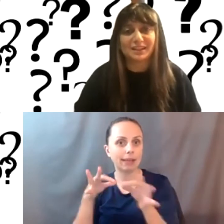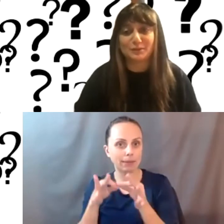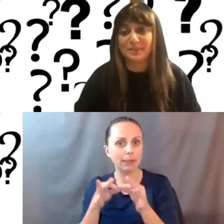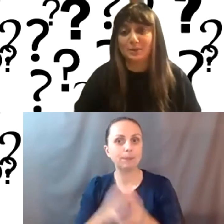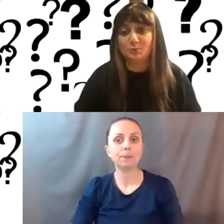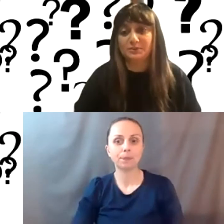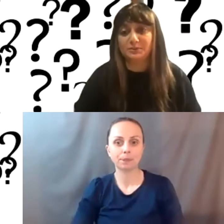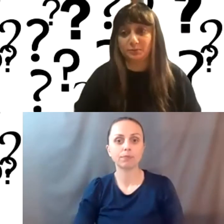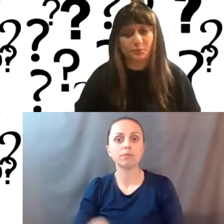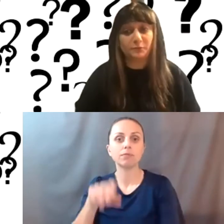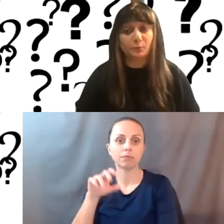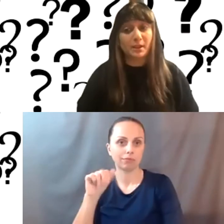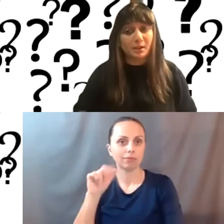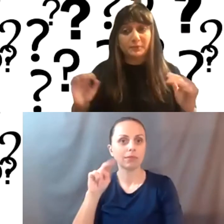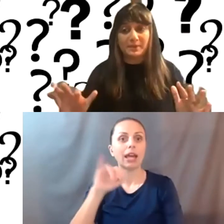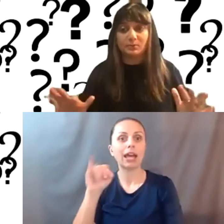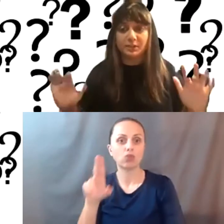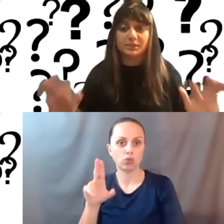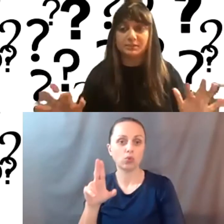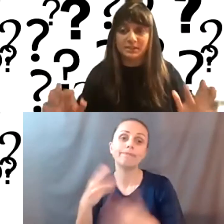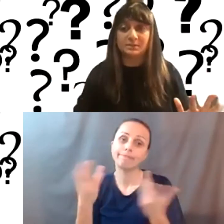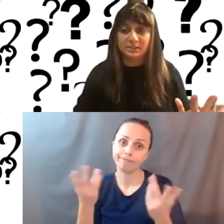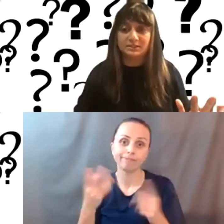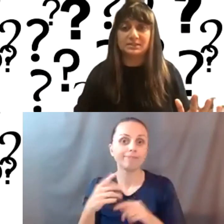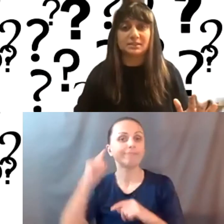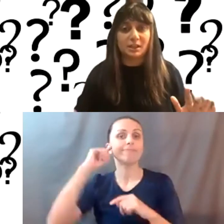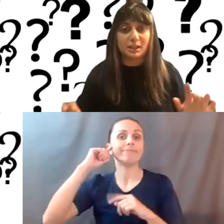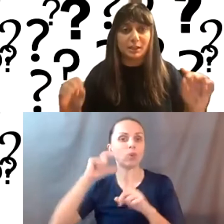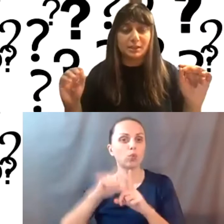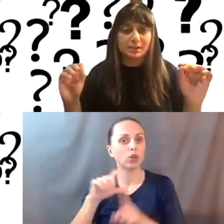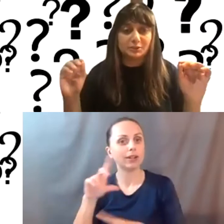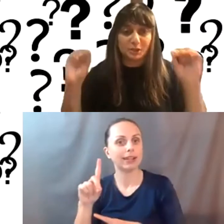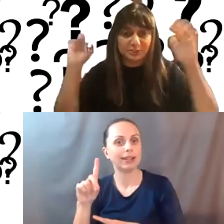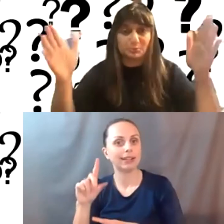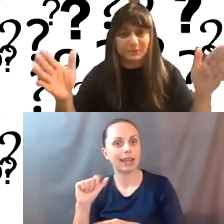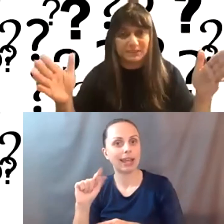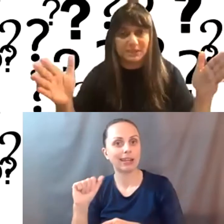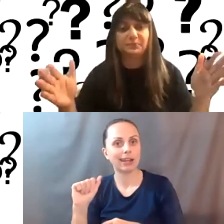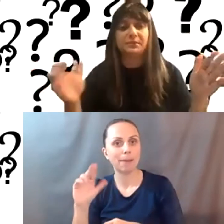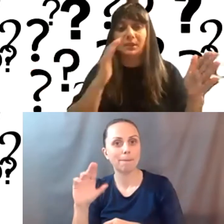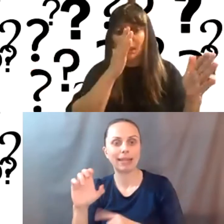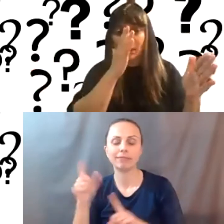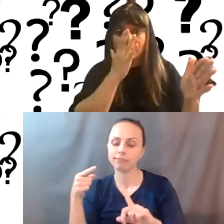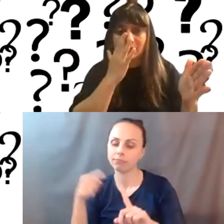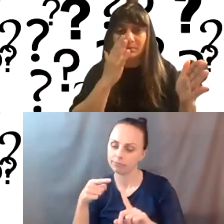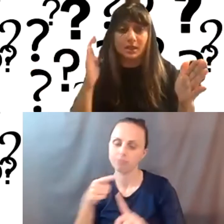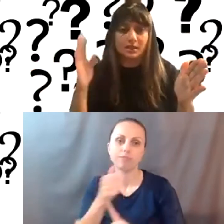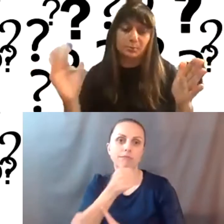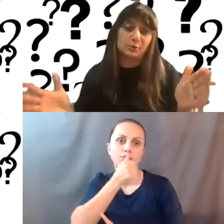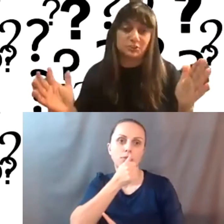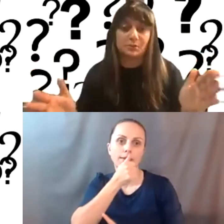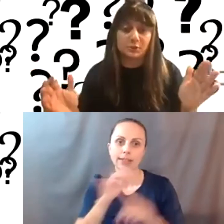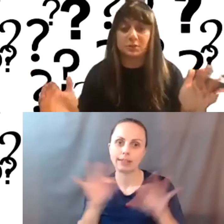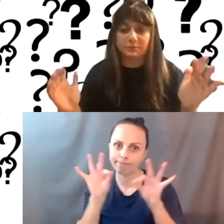Um, I would right off the bat, when I hear database, I jumped to privacy and, um,